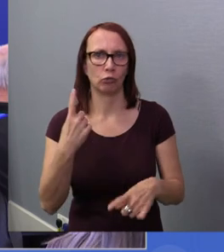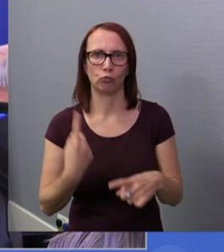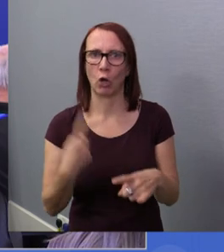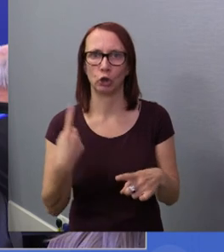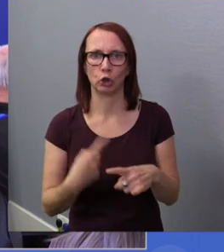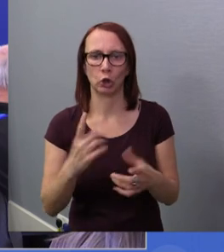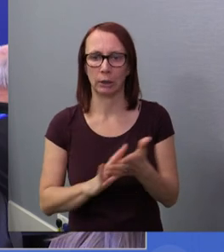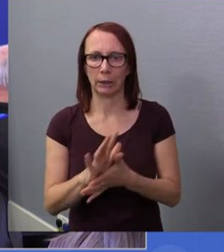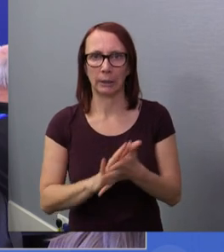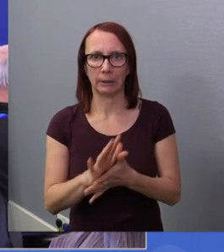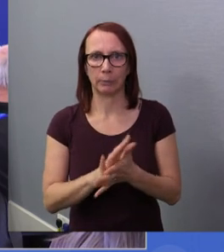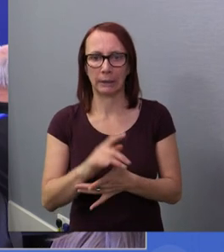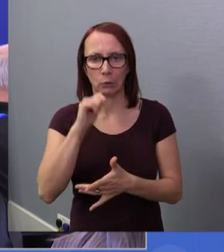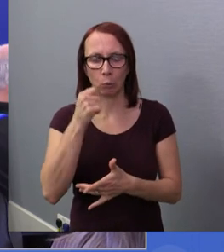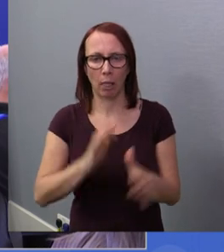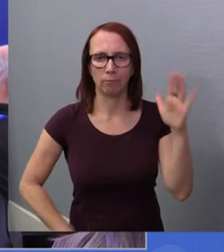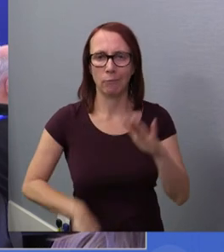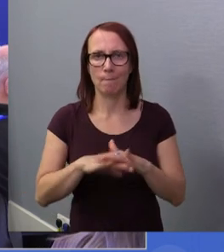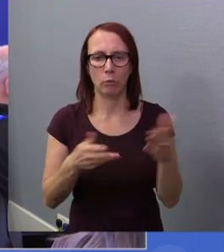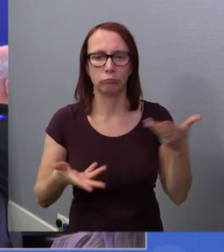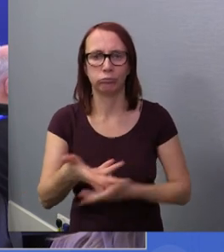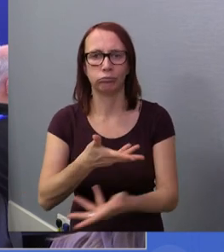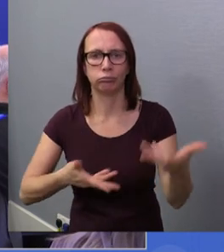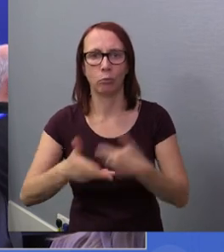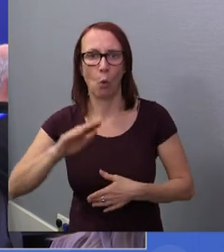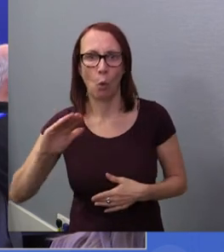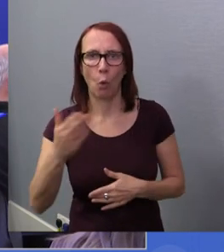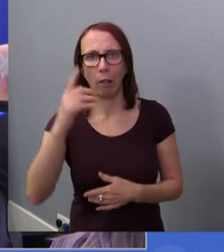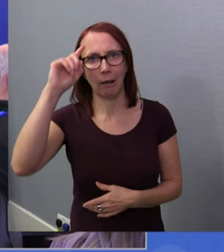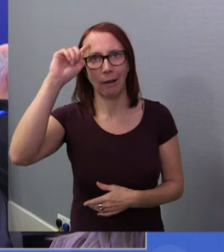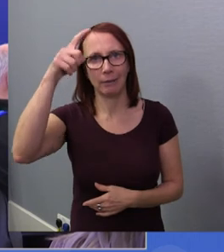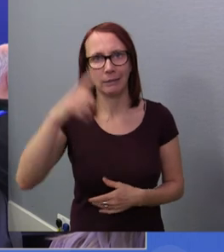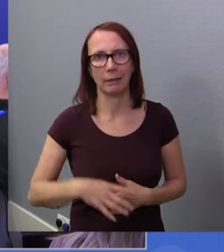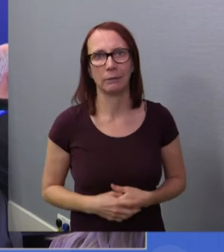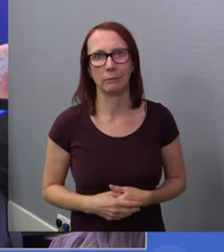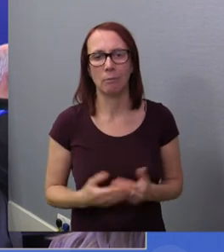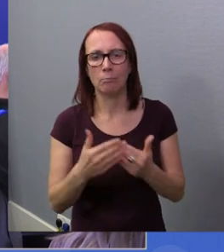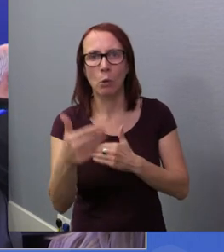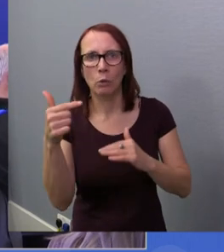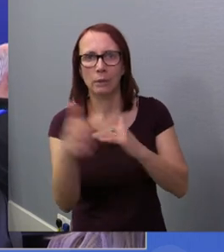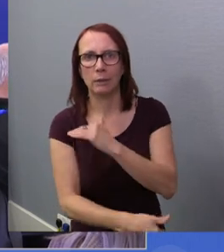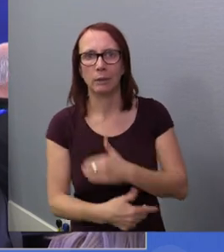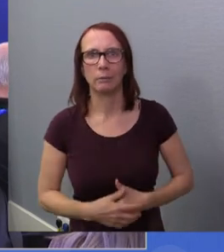that this would provide a vehicle to further discuss all the great ideas that have been put forward in more detail.